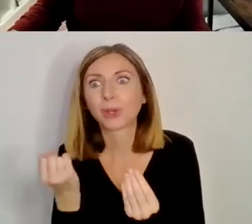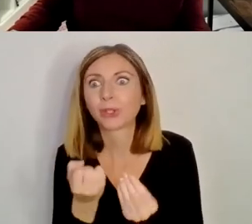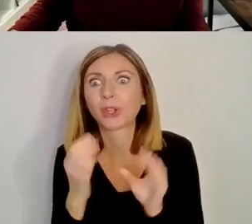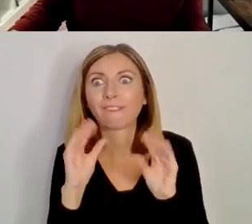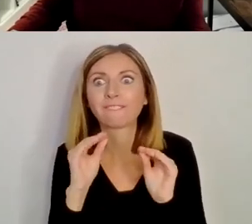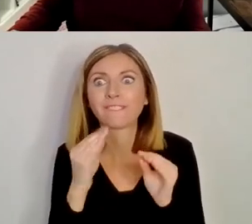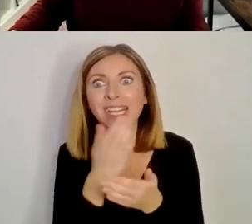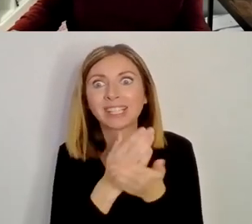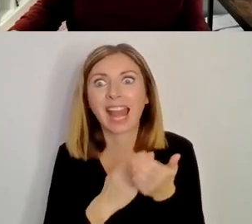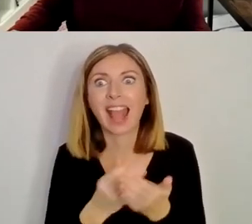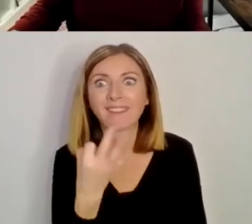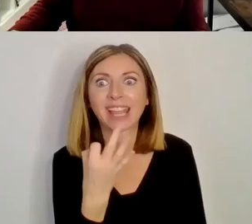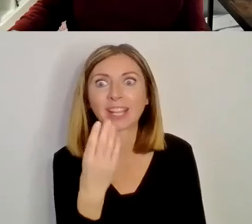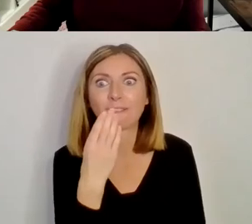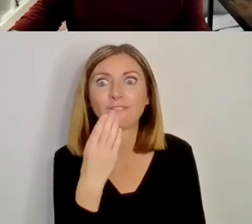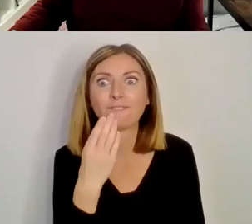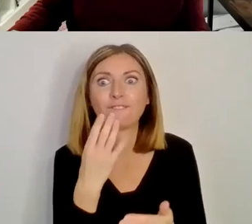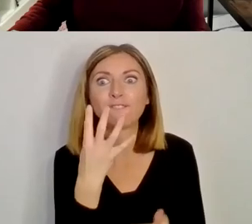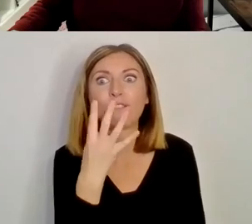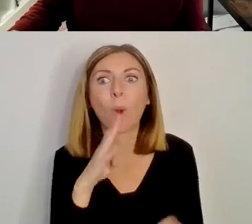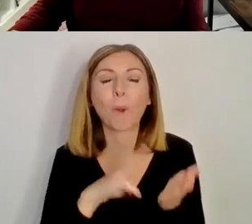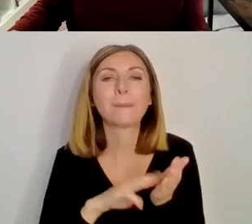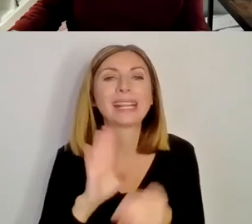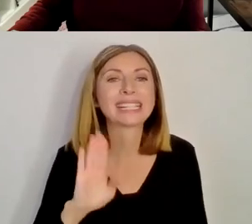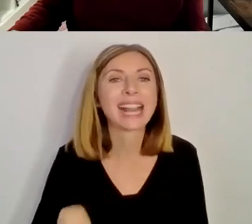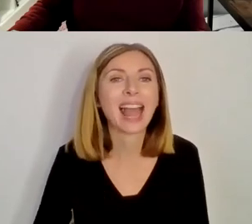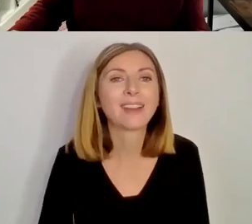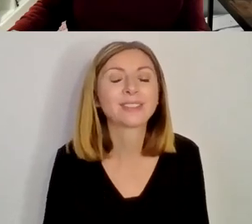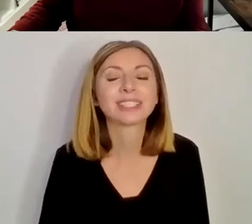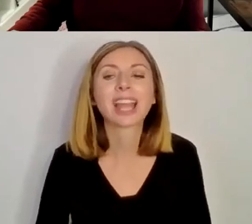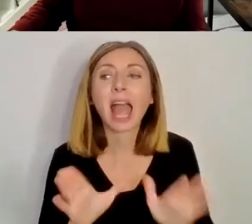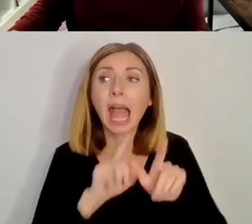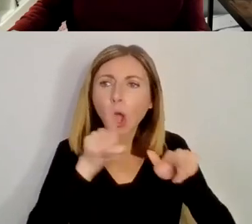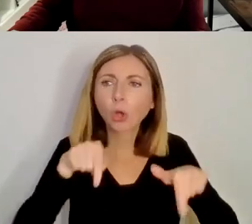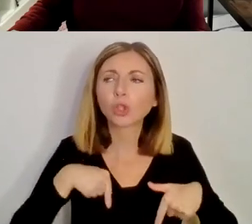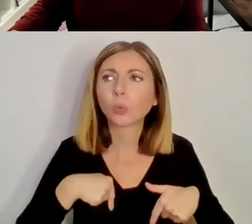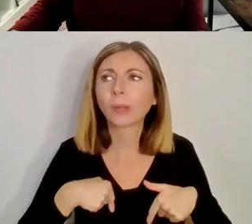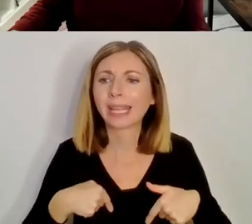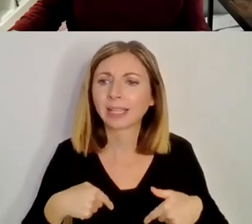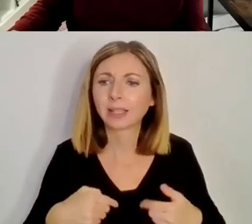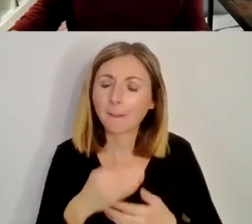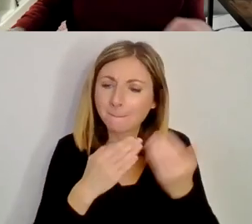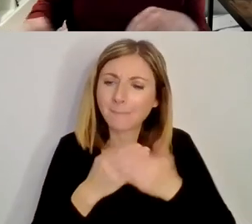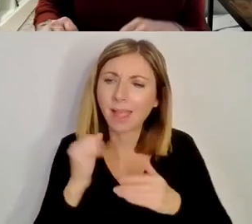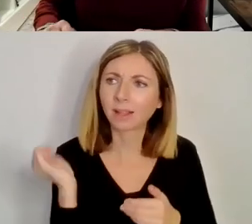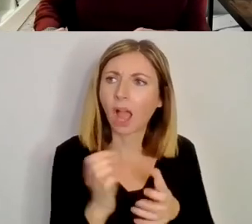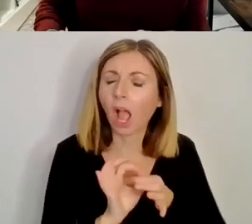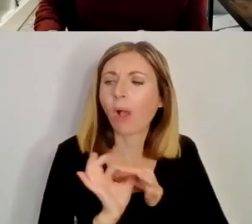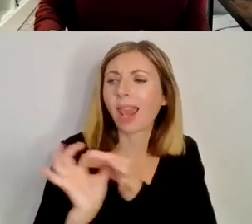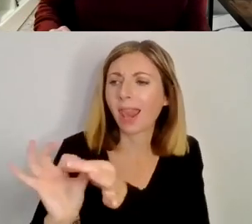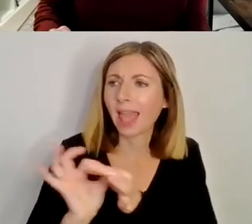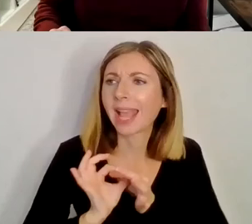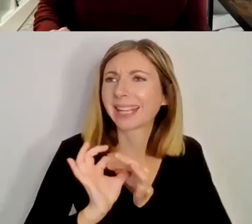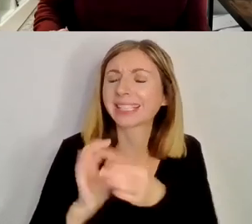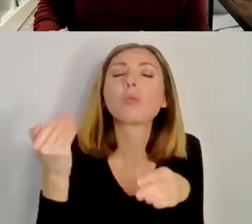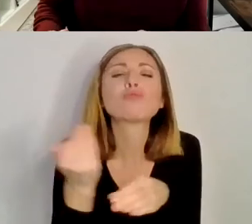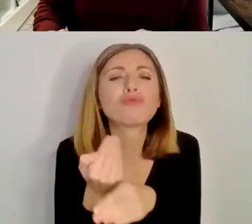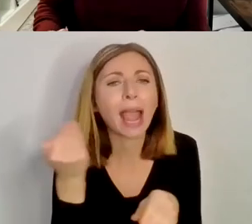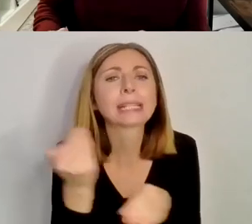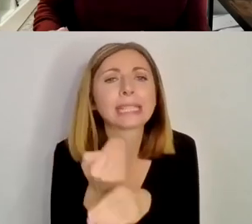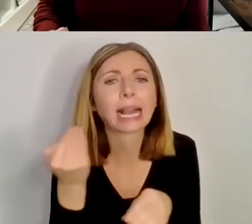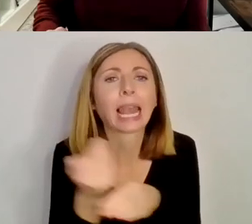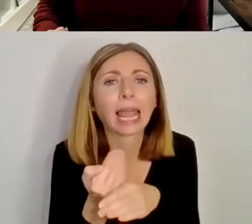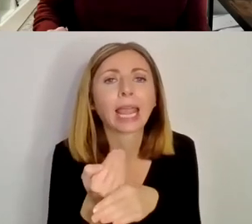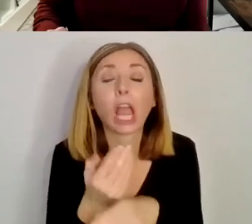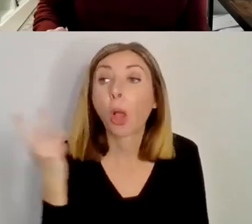eight. We've approximately four minutes. Um, how do we build our links in a practical way between the two sides of the sea of Moyle?